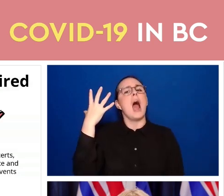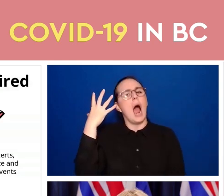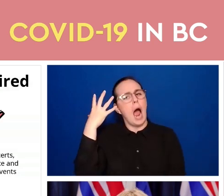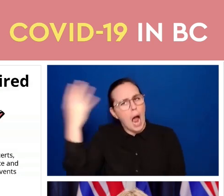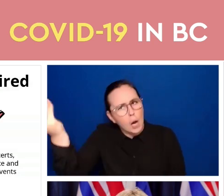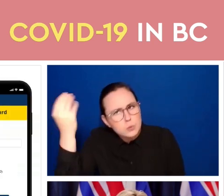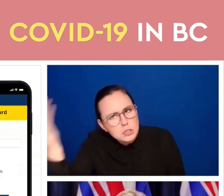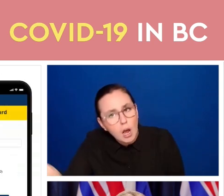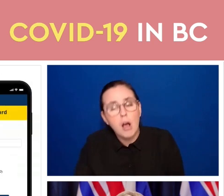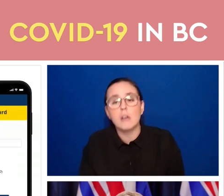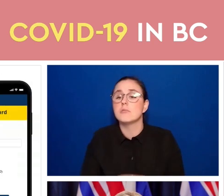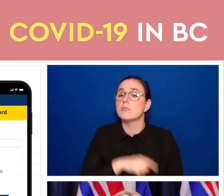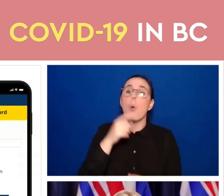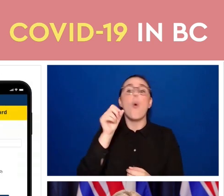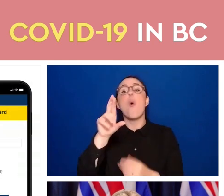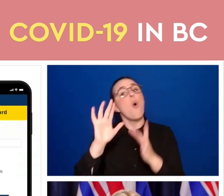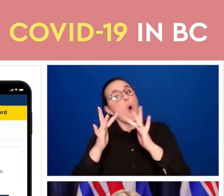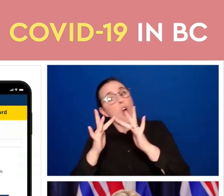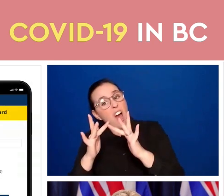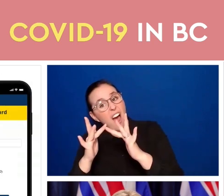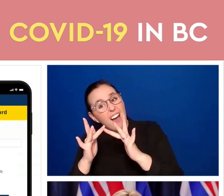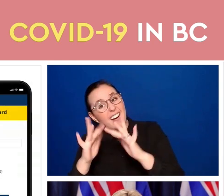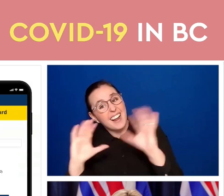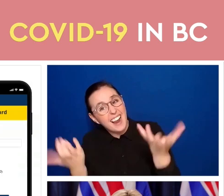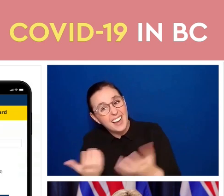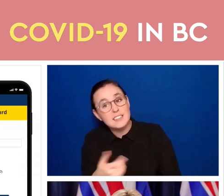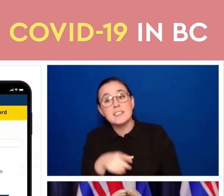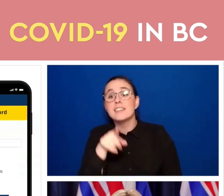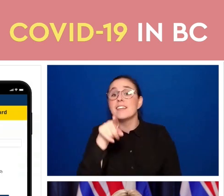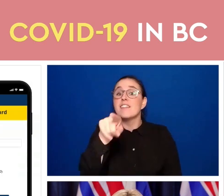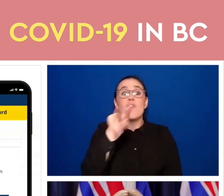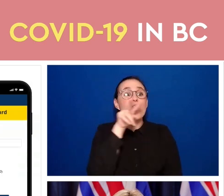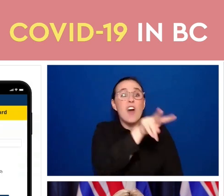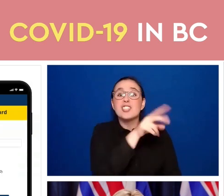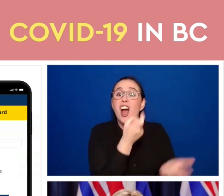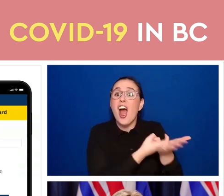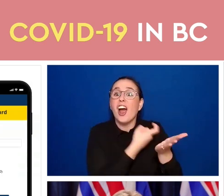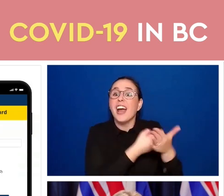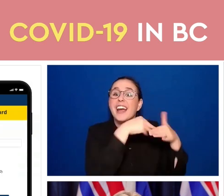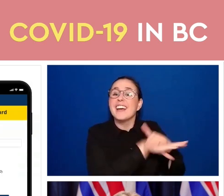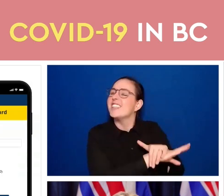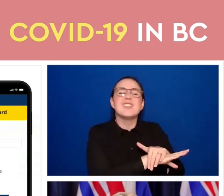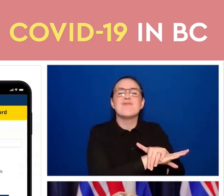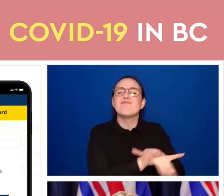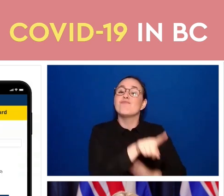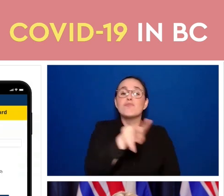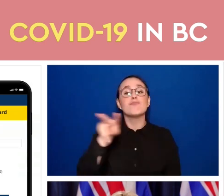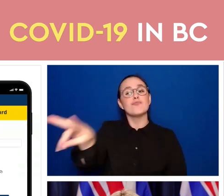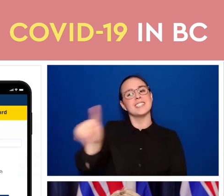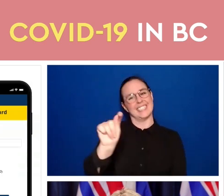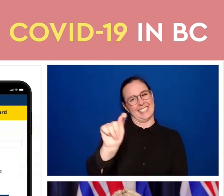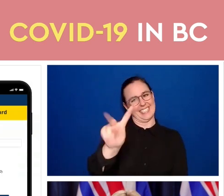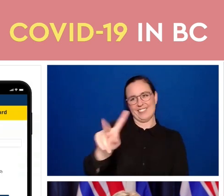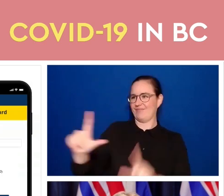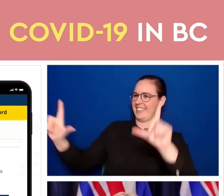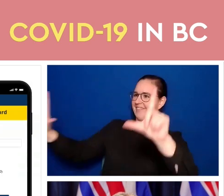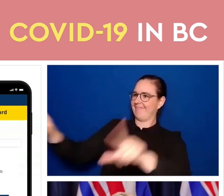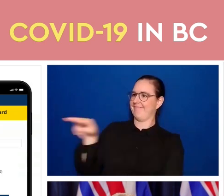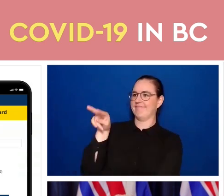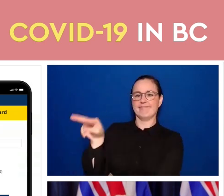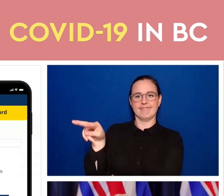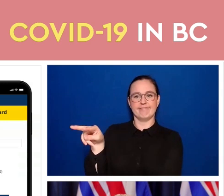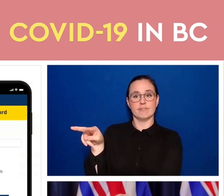your favorite Canucks game on TV. So what is the BC vaccine card? It is